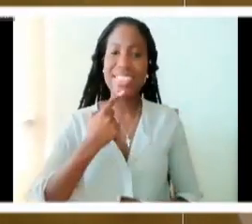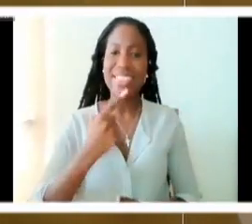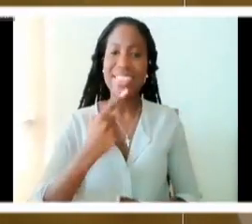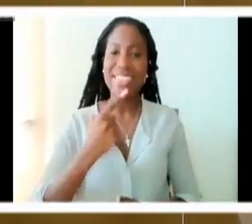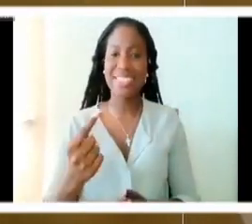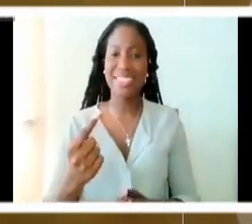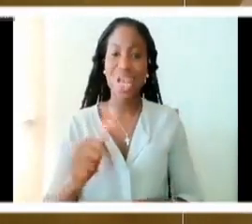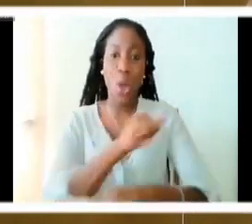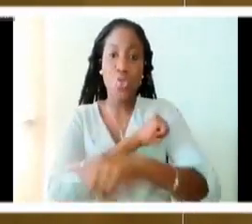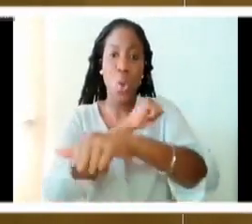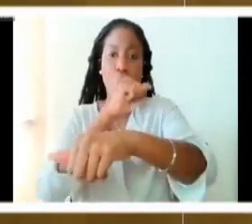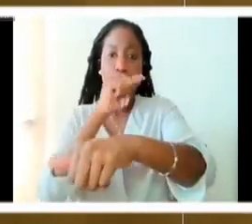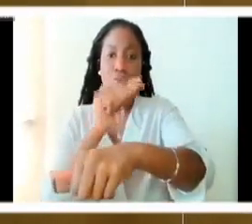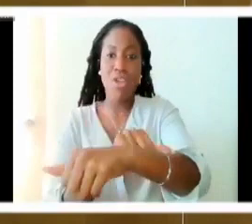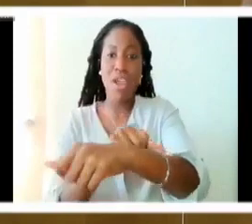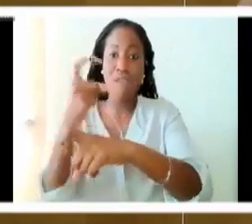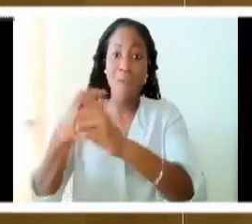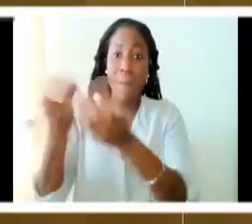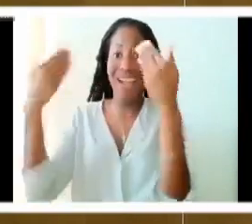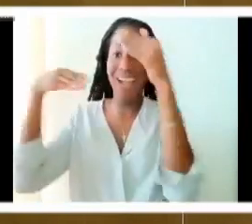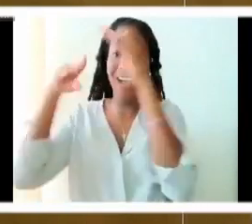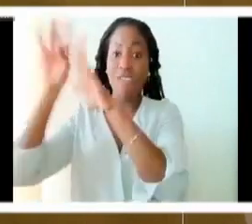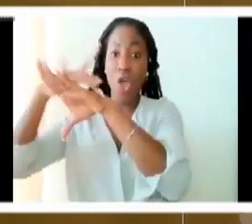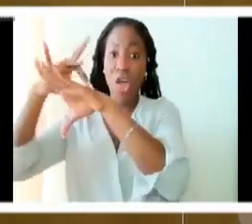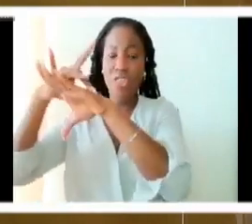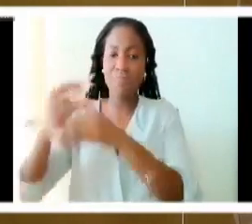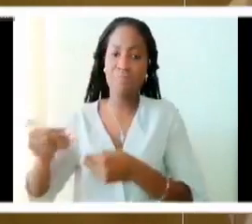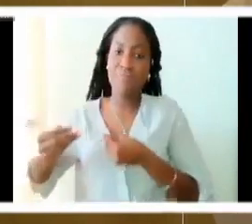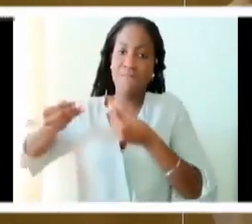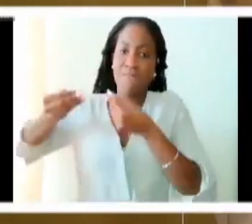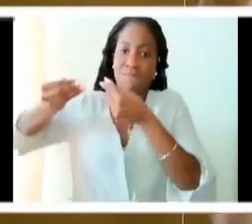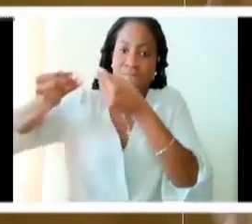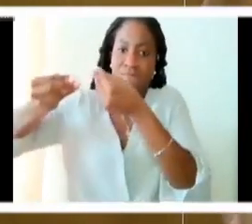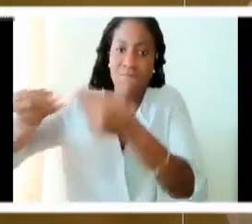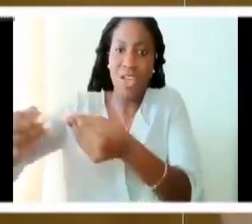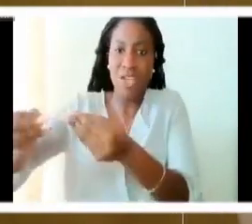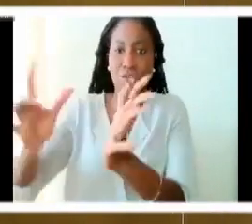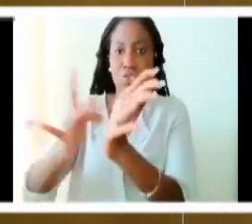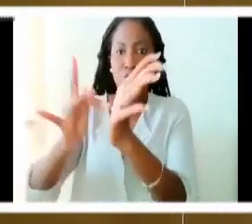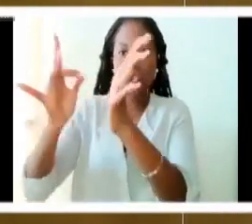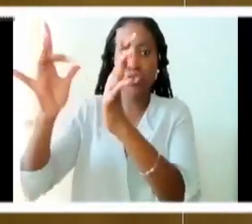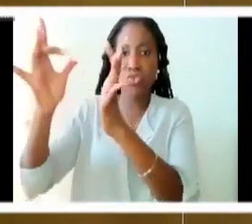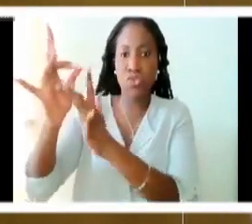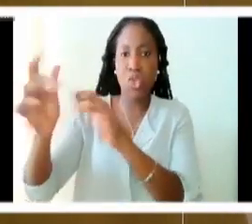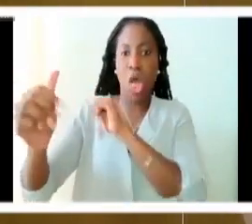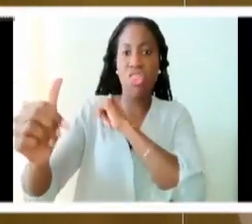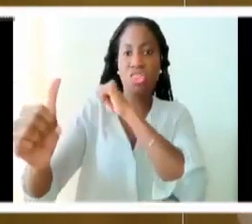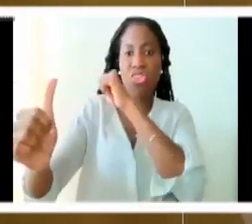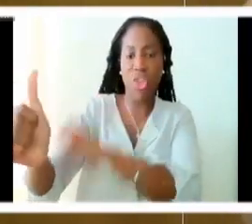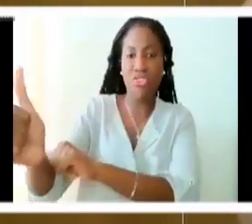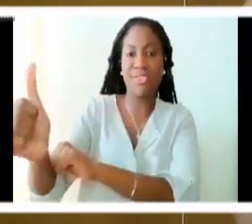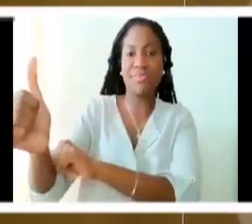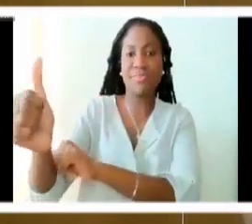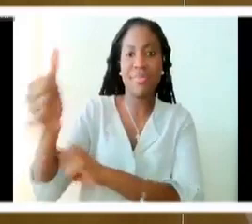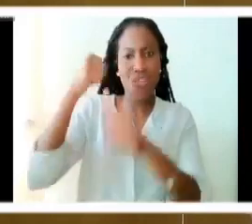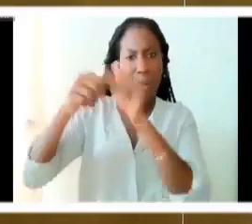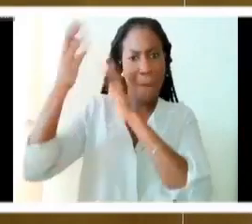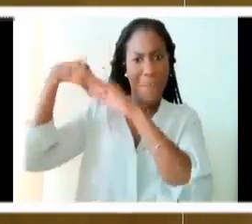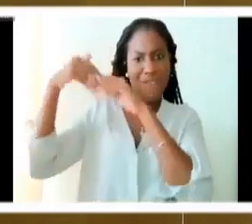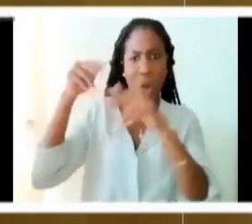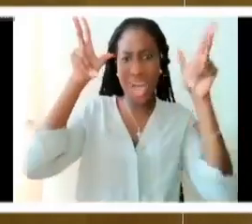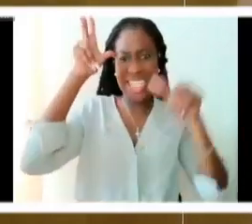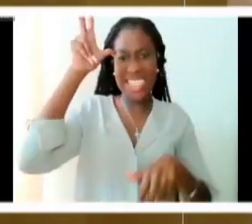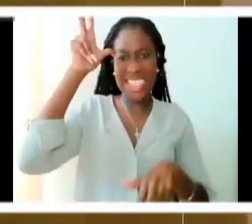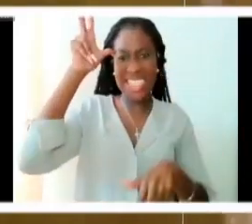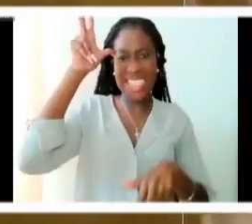earth has been given to me. Remember when in the second temptation the devil said to him you know oh